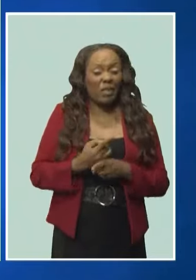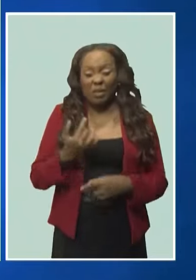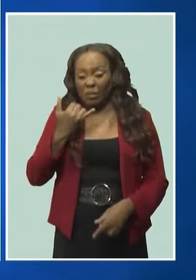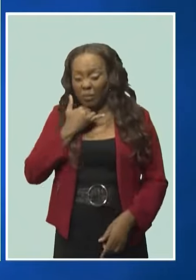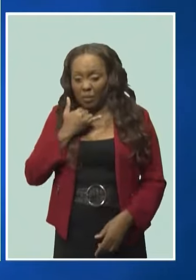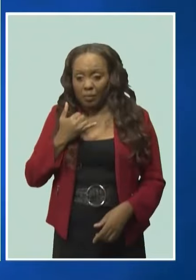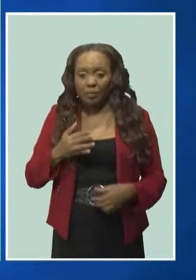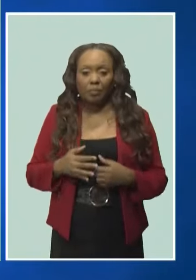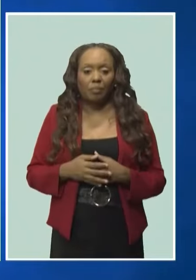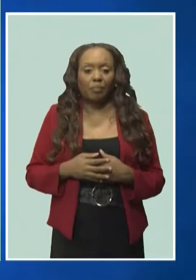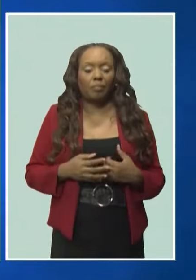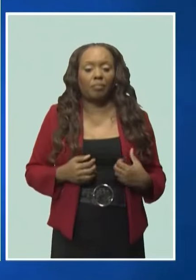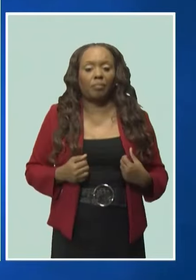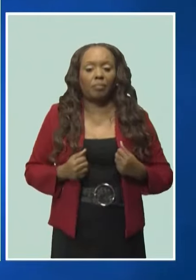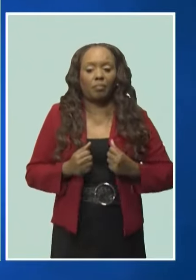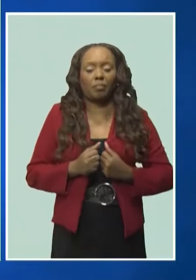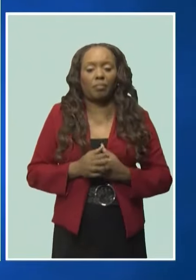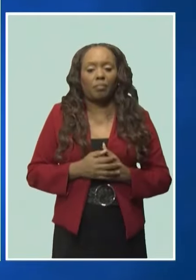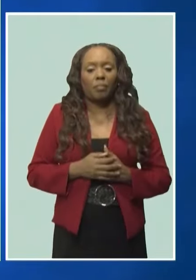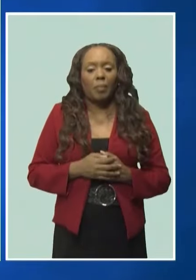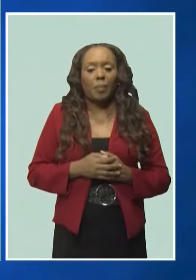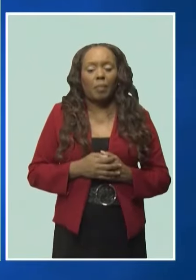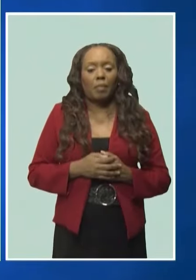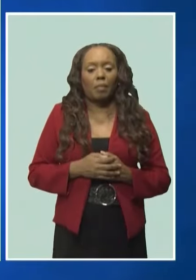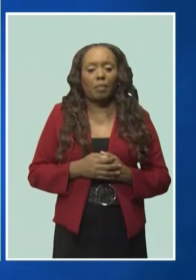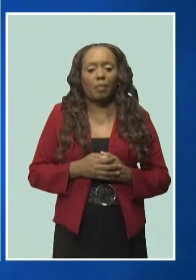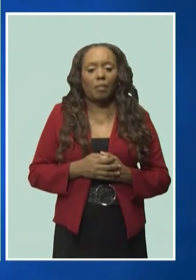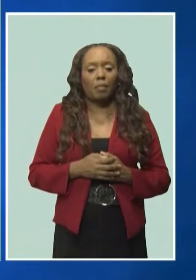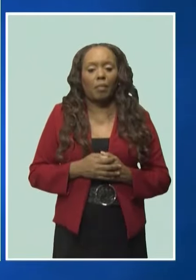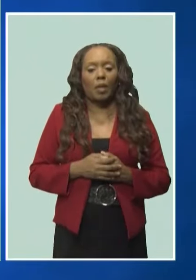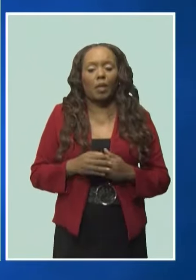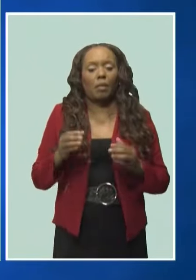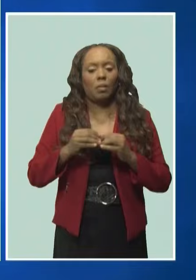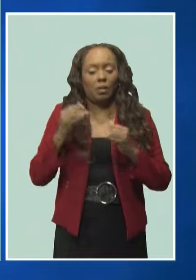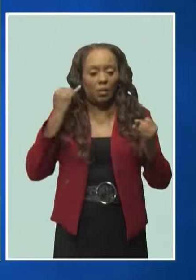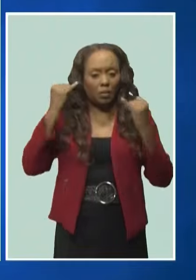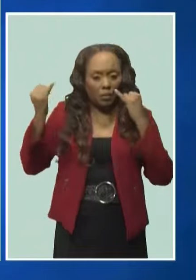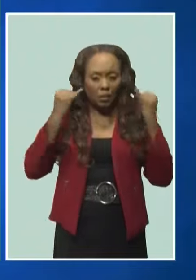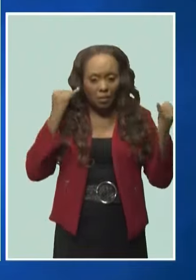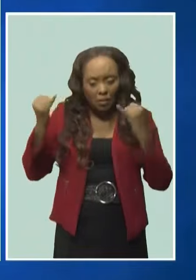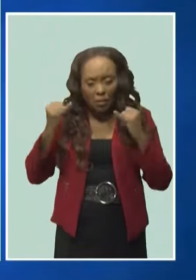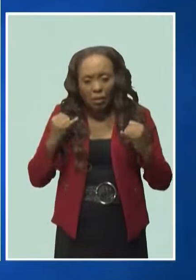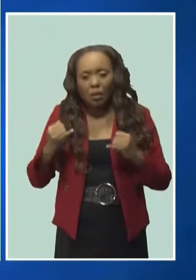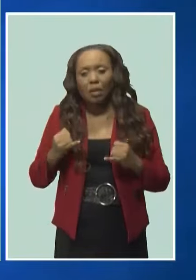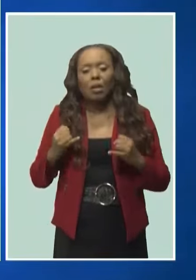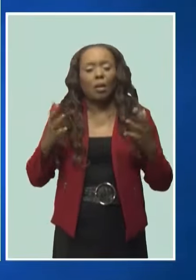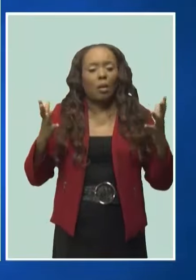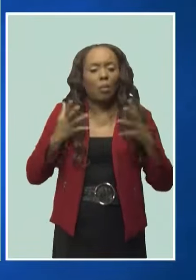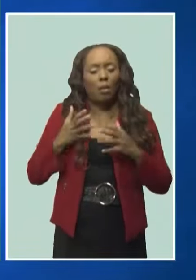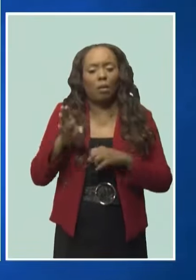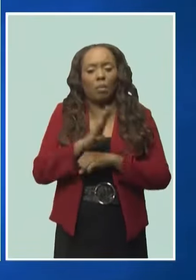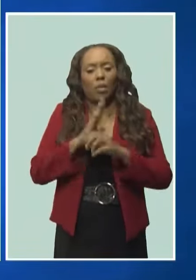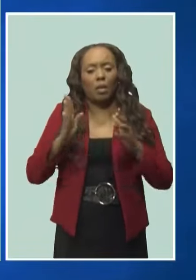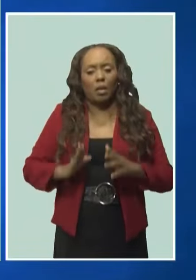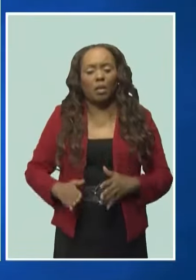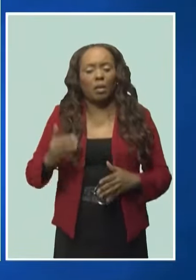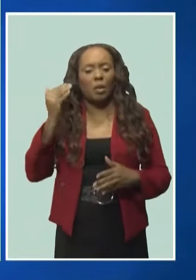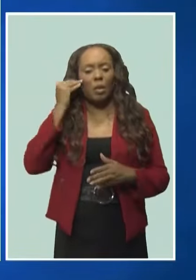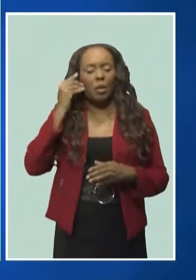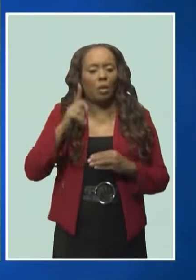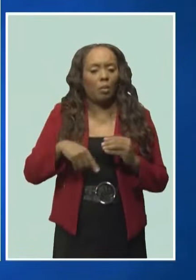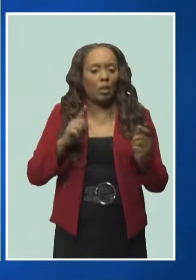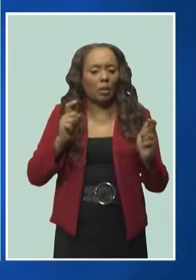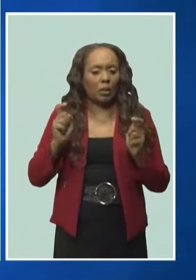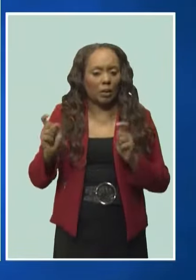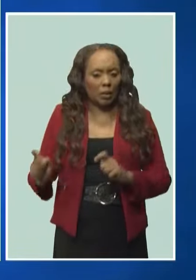The organizers say more outreach initiatives are in the works as they seek to keep Barbadians up to date with changes and advances